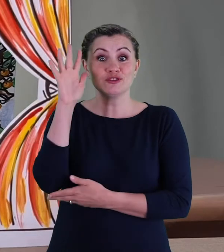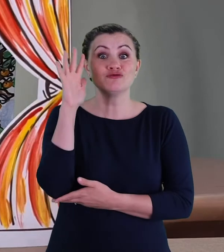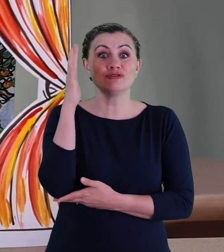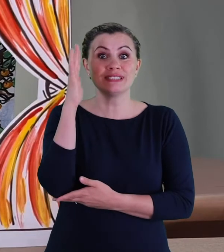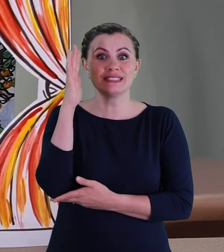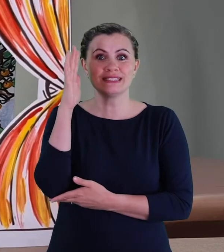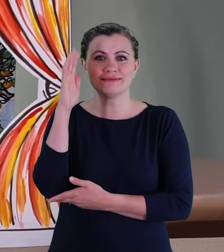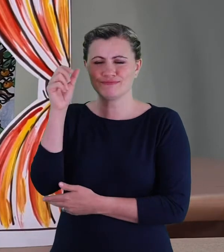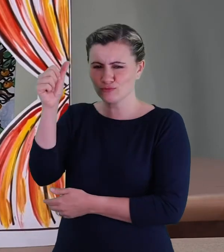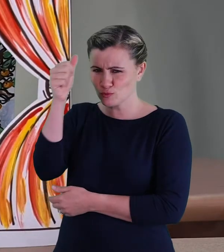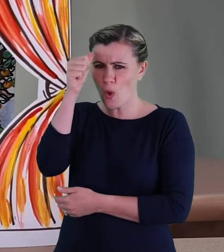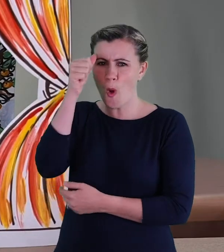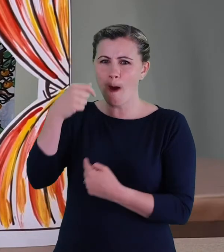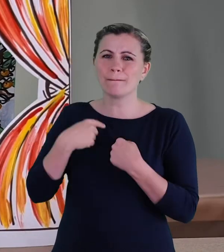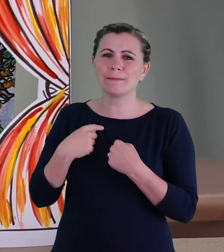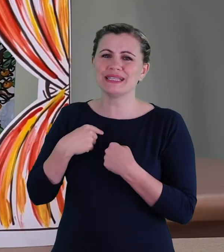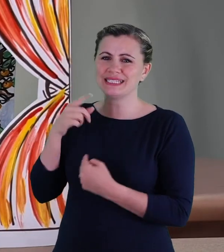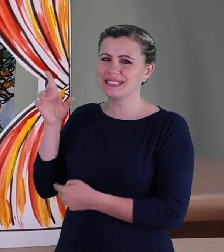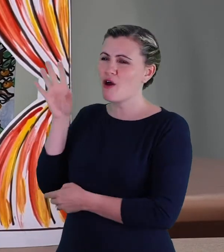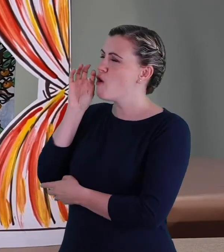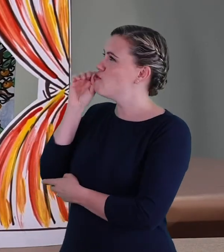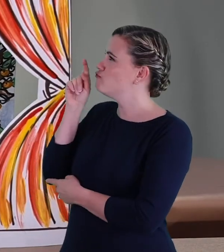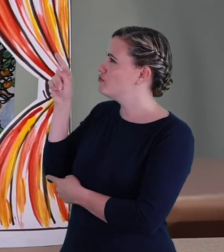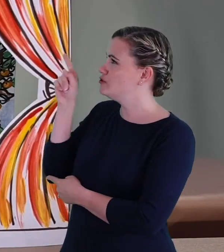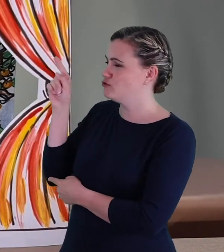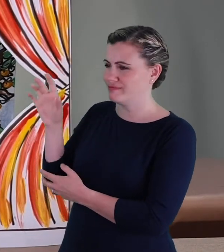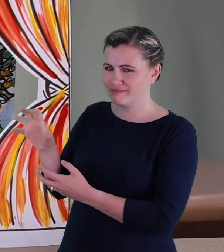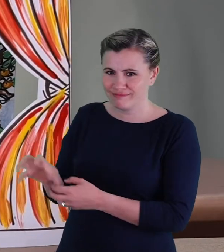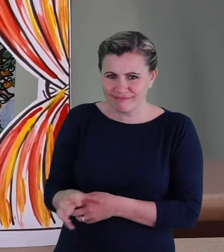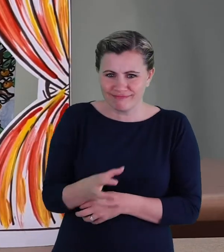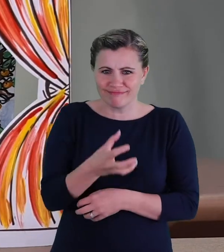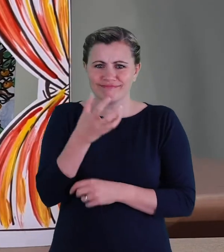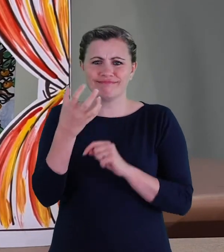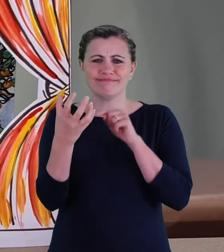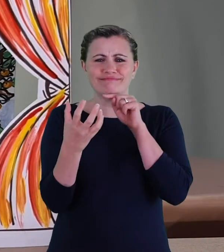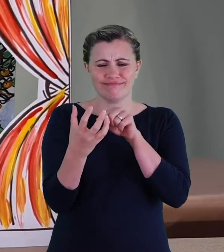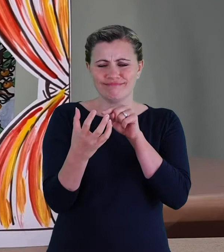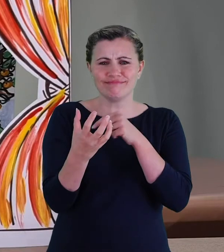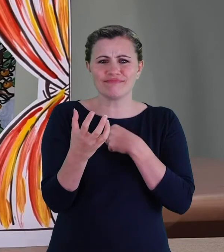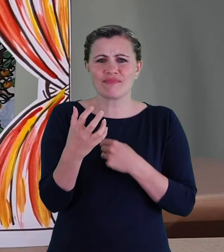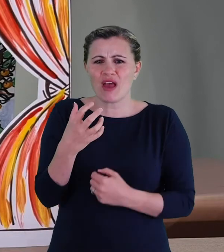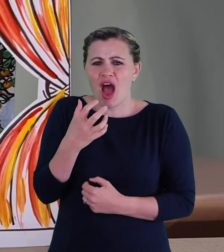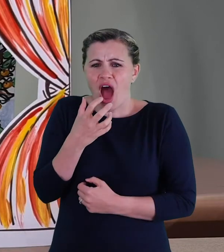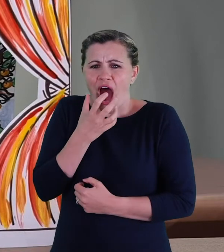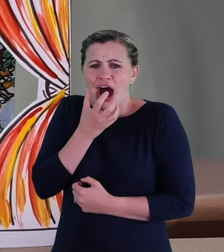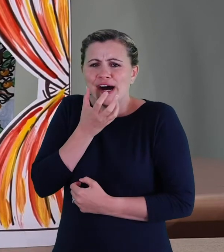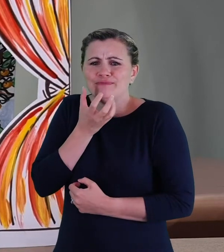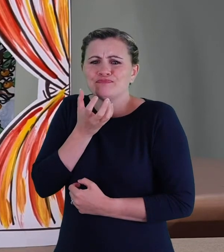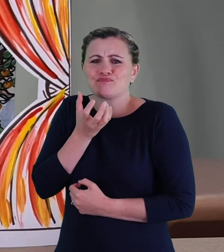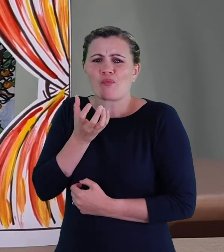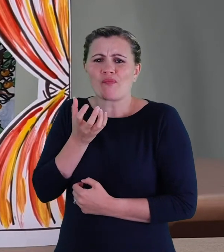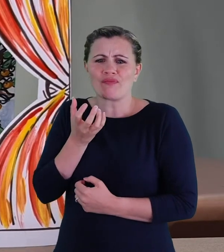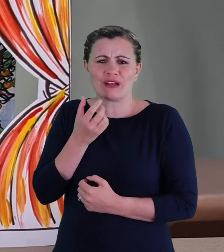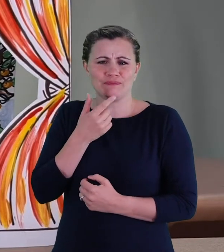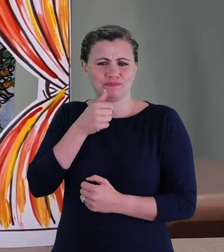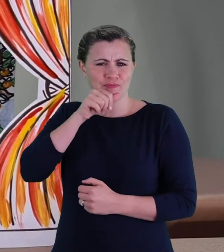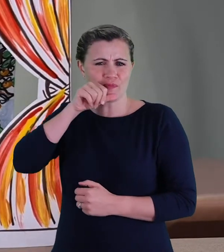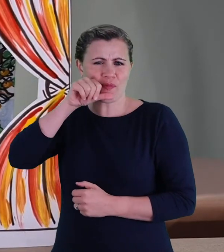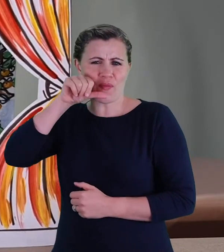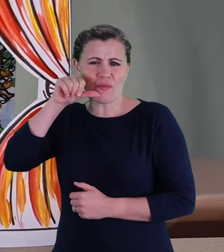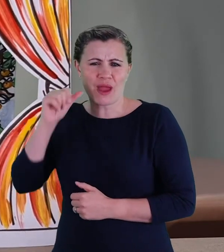How great the song was. This orange tree knows me. It's my friend.